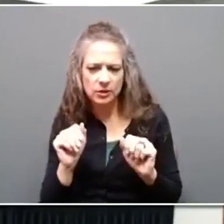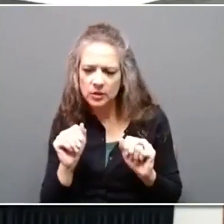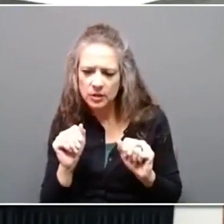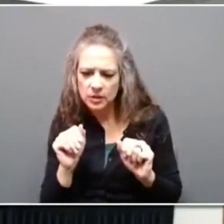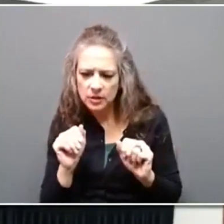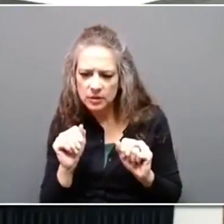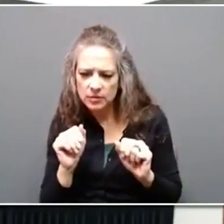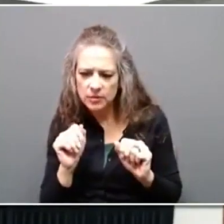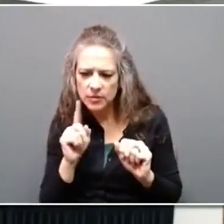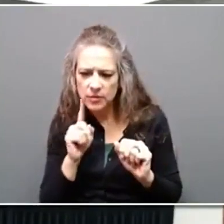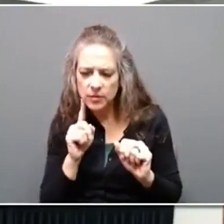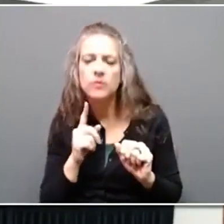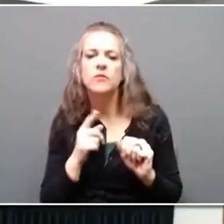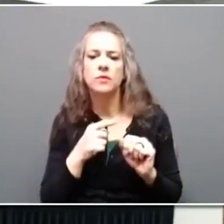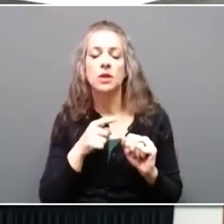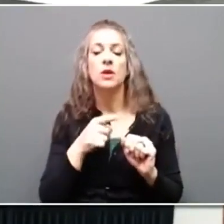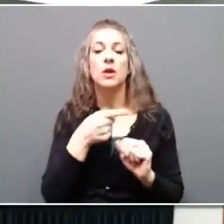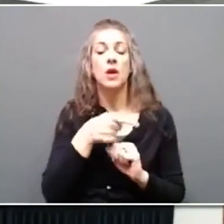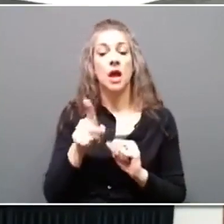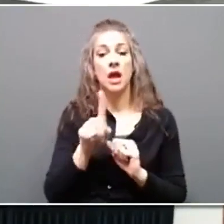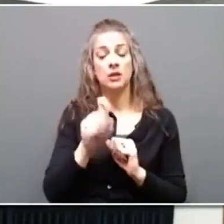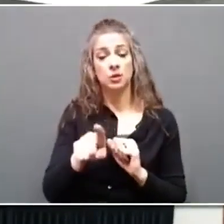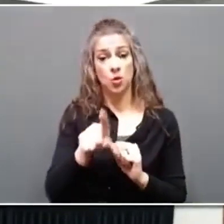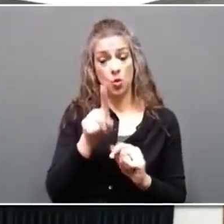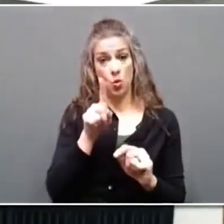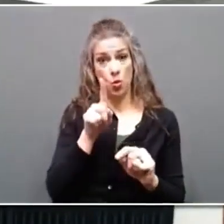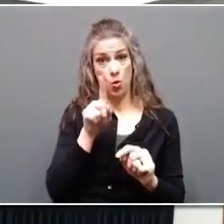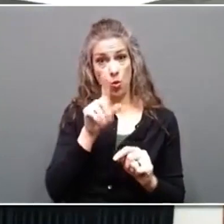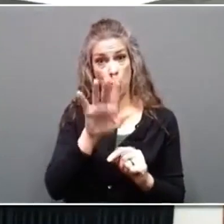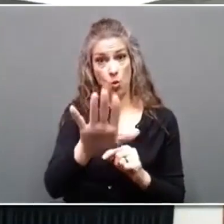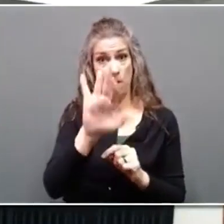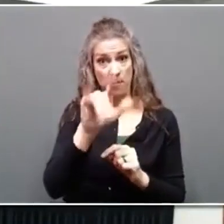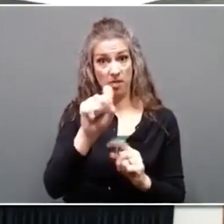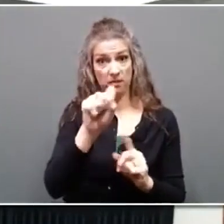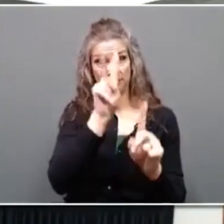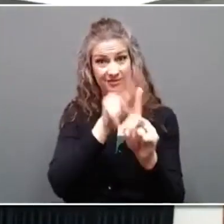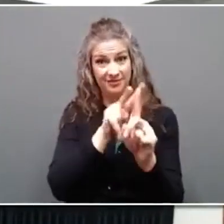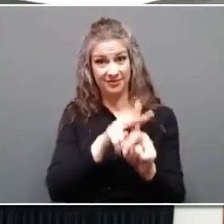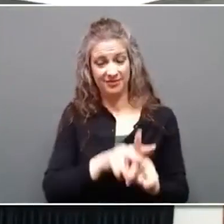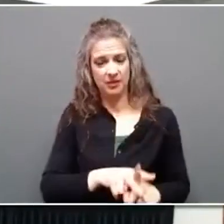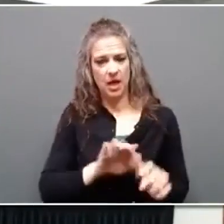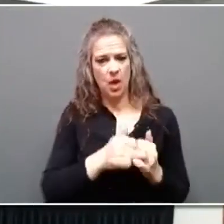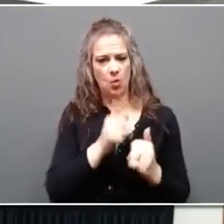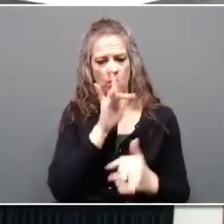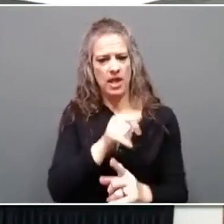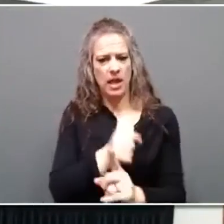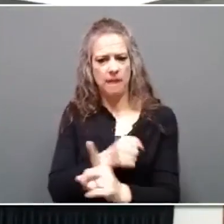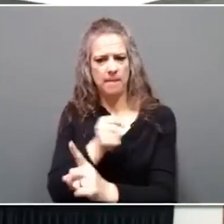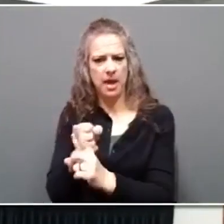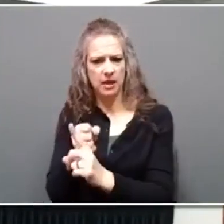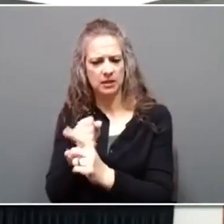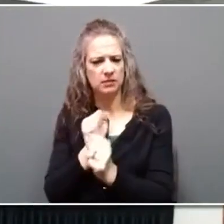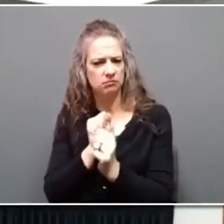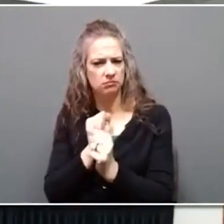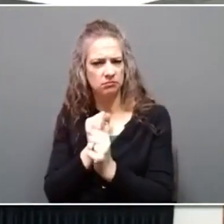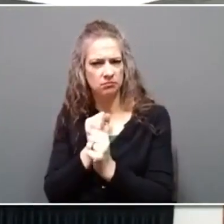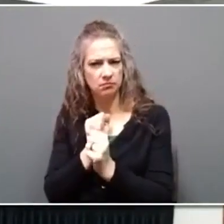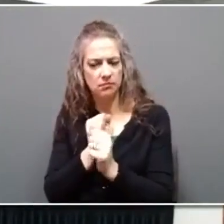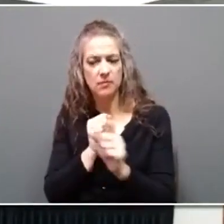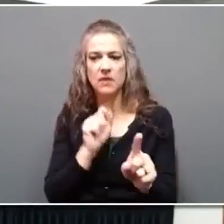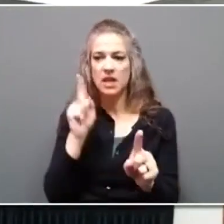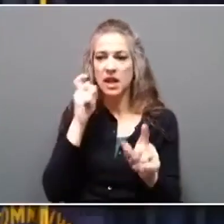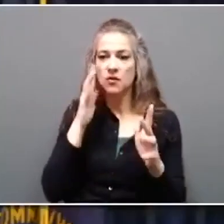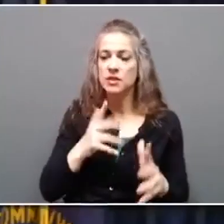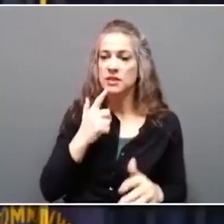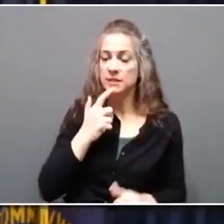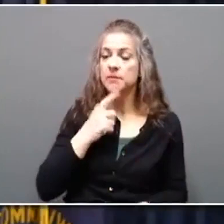of these bills, and what impact do you think they will have on removing these threats and take on them? I believe this last